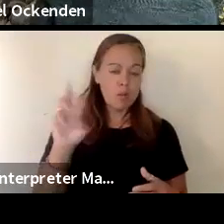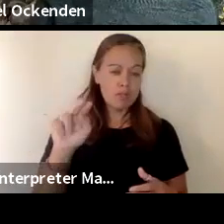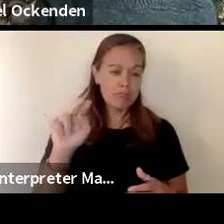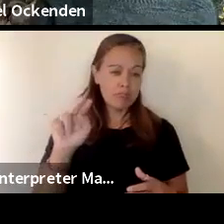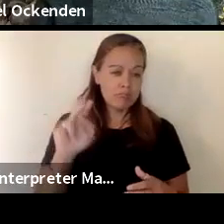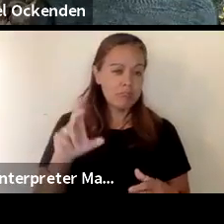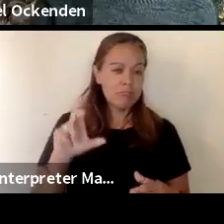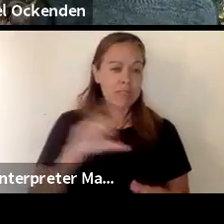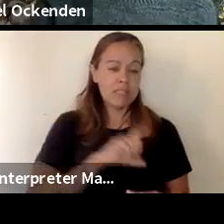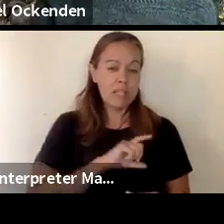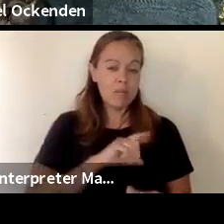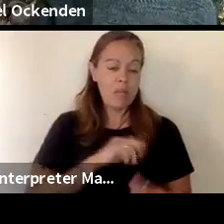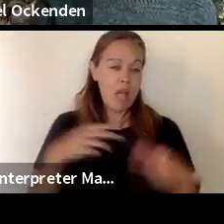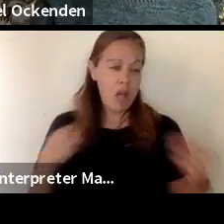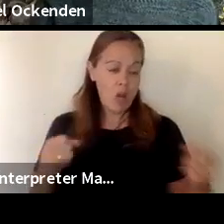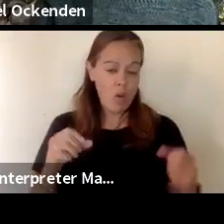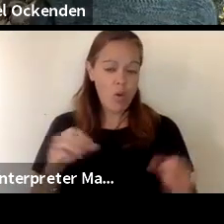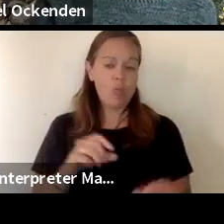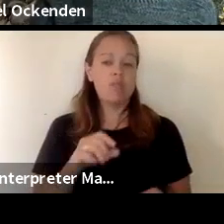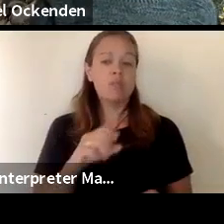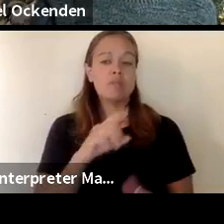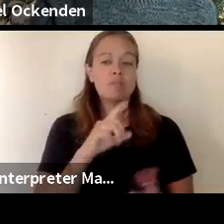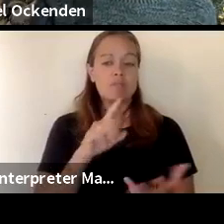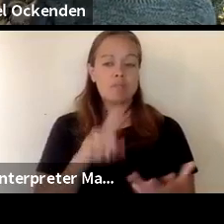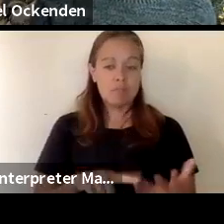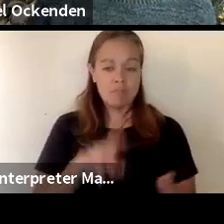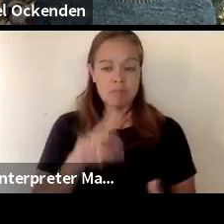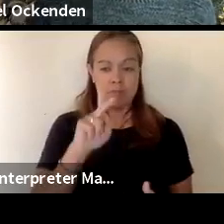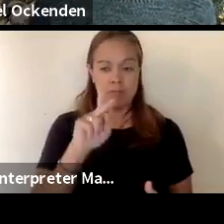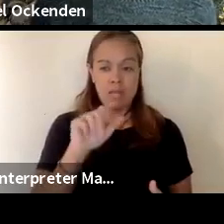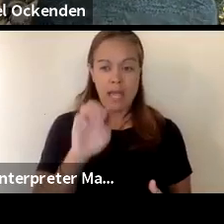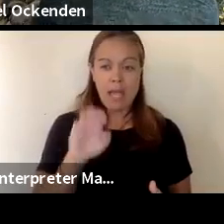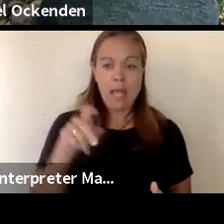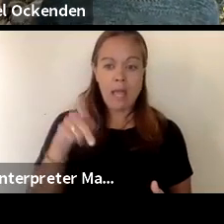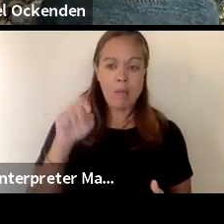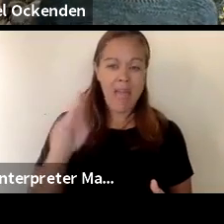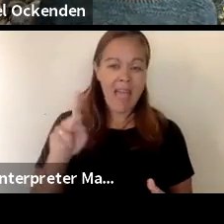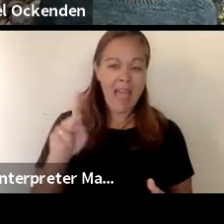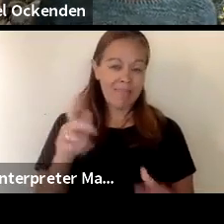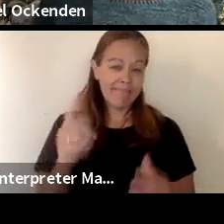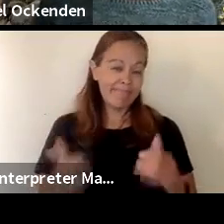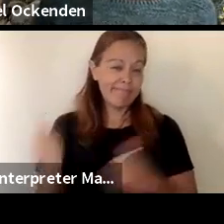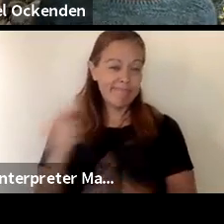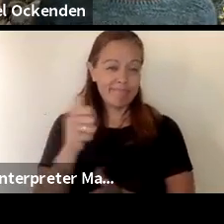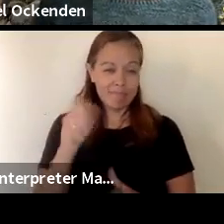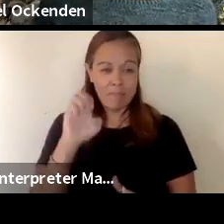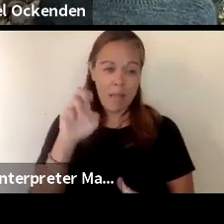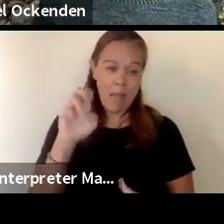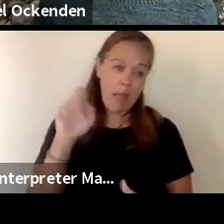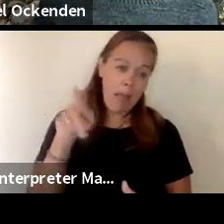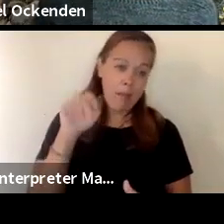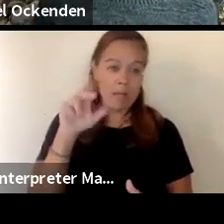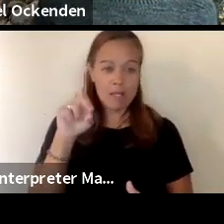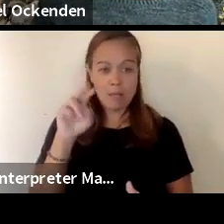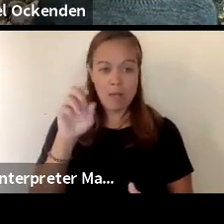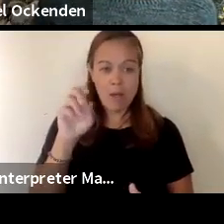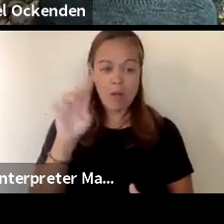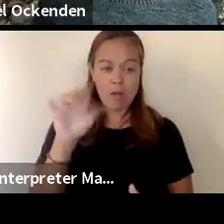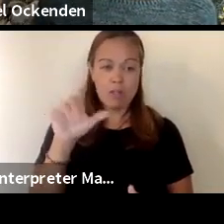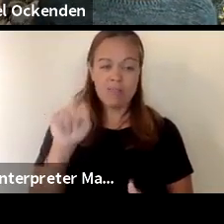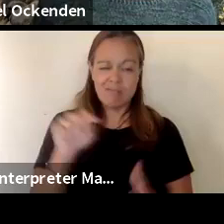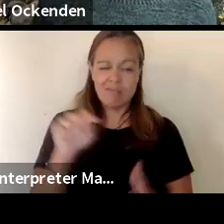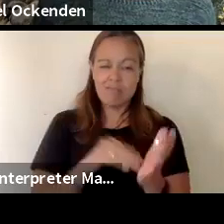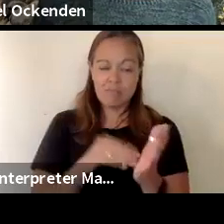officer kate pack sonoma county's lead epidemiologist all of them will be taking part in a our